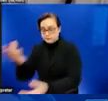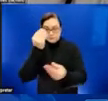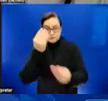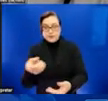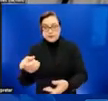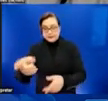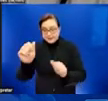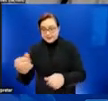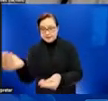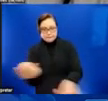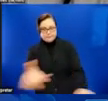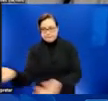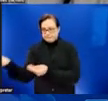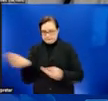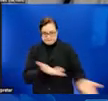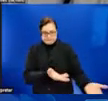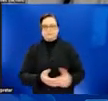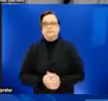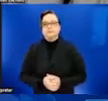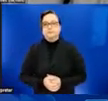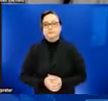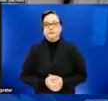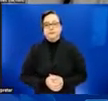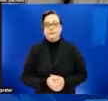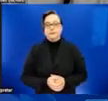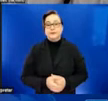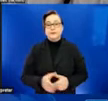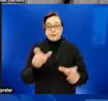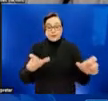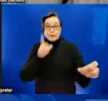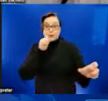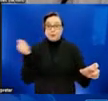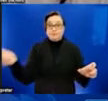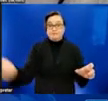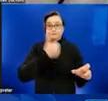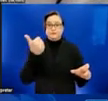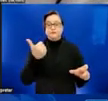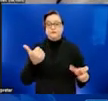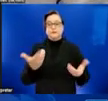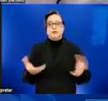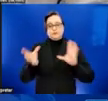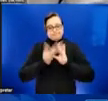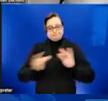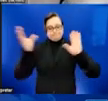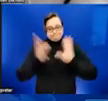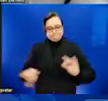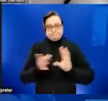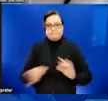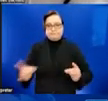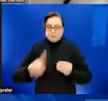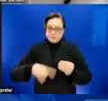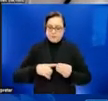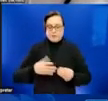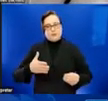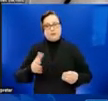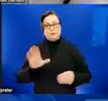Finally, we applaud the voices of those who are telling their stories about being infected, as well as accessing the